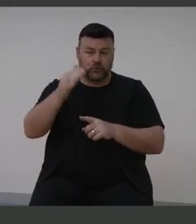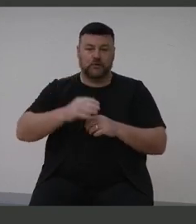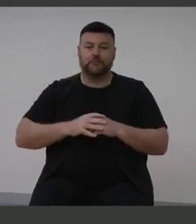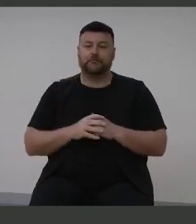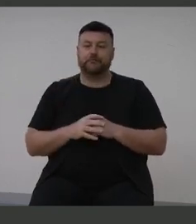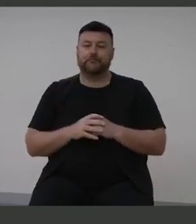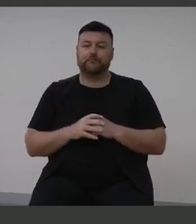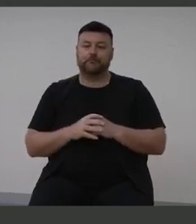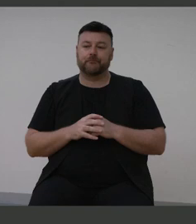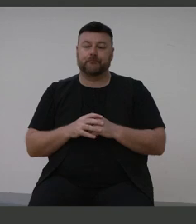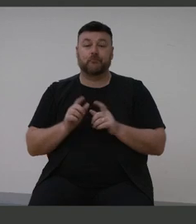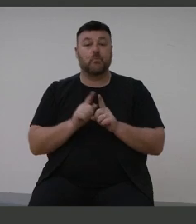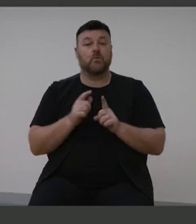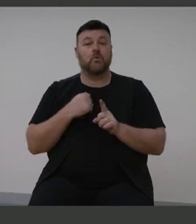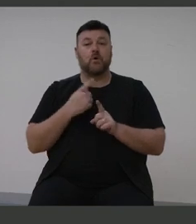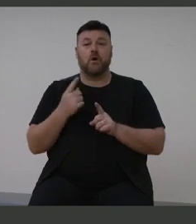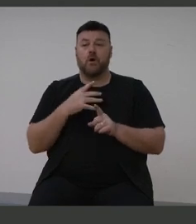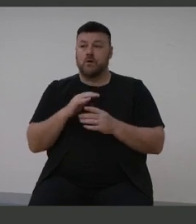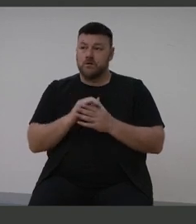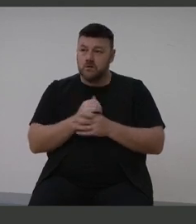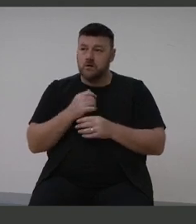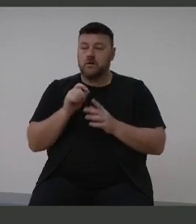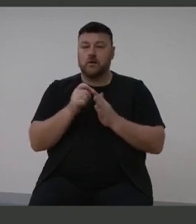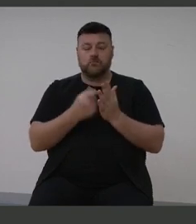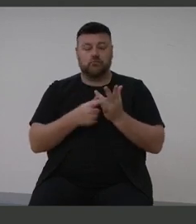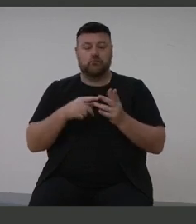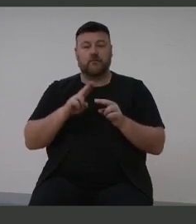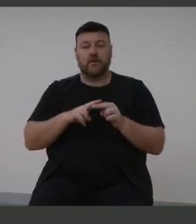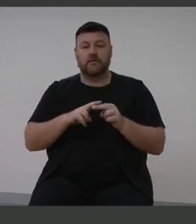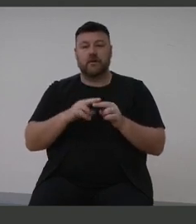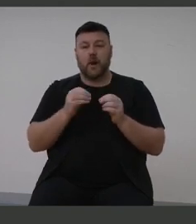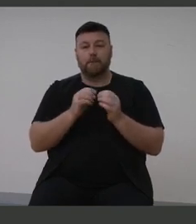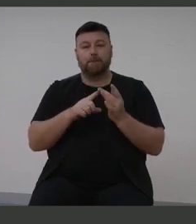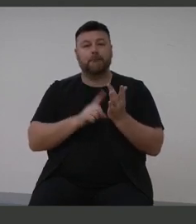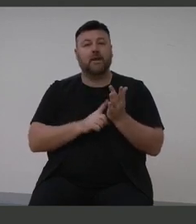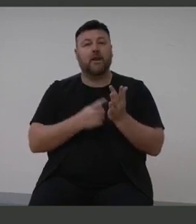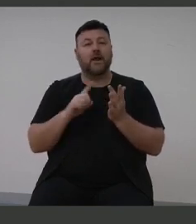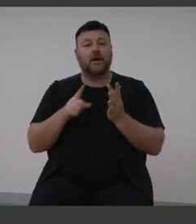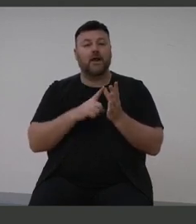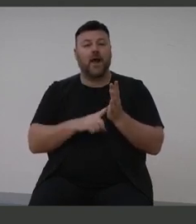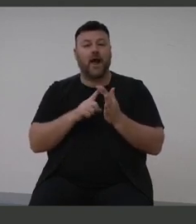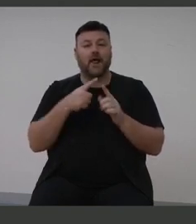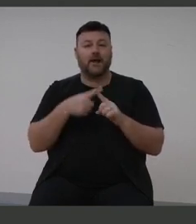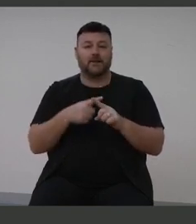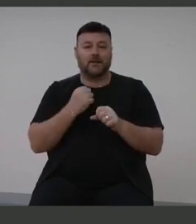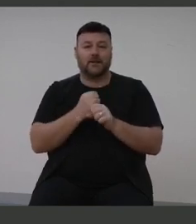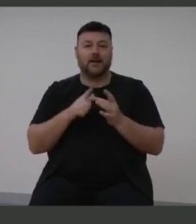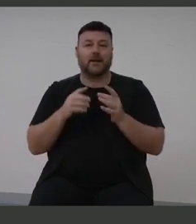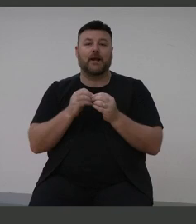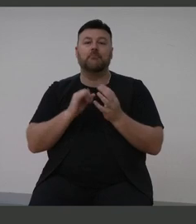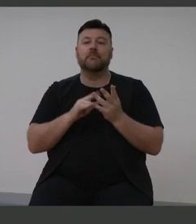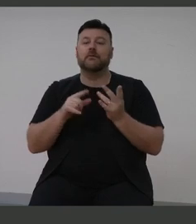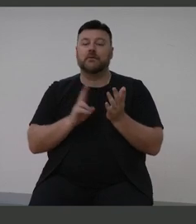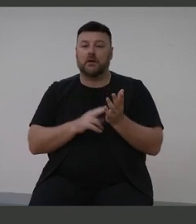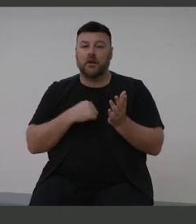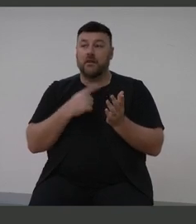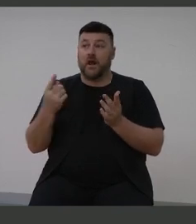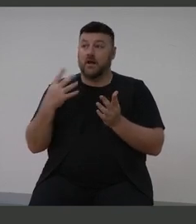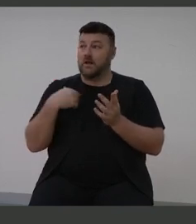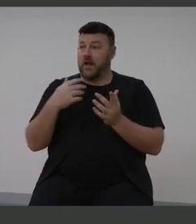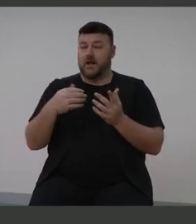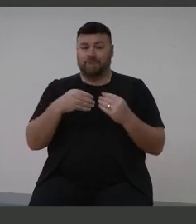grateful to Professor Bill and Alex Gibson, who brought heart and soul to this. And